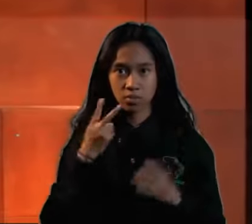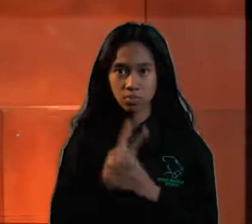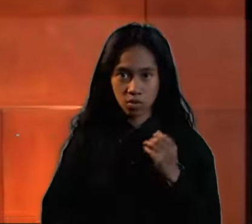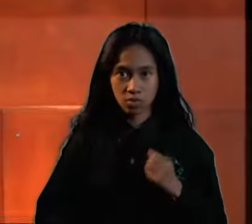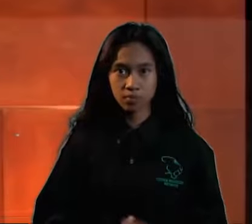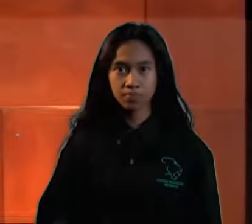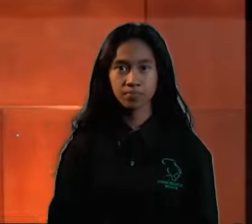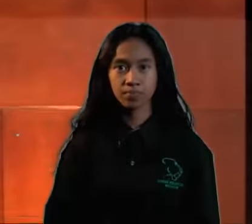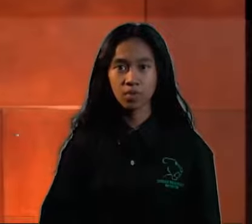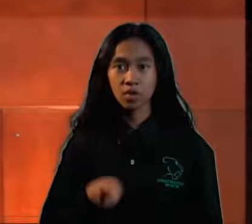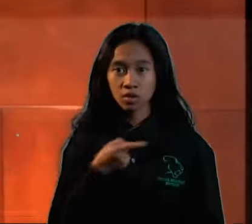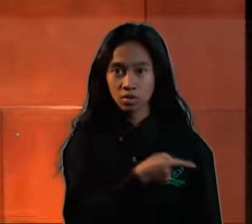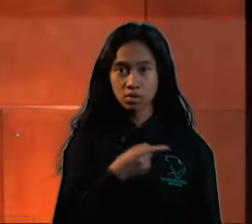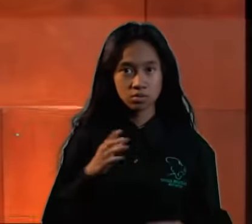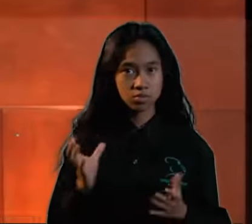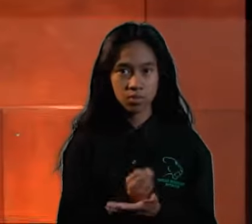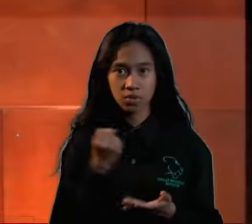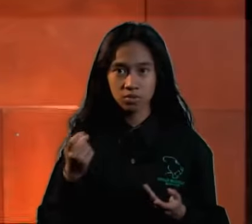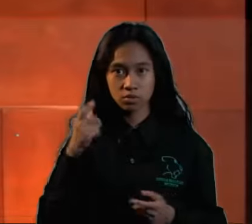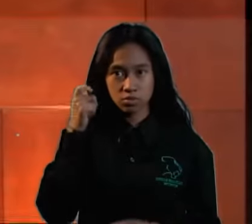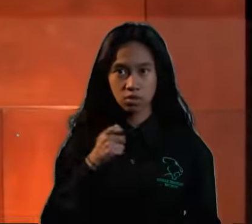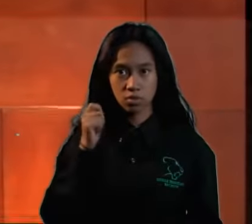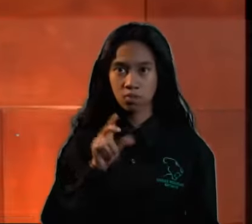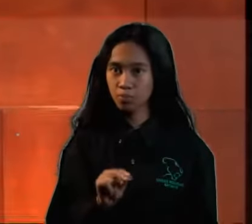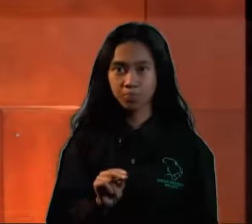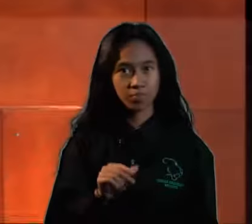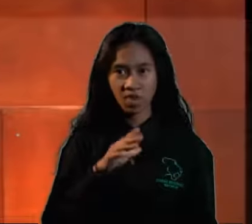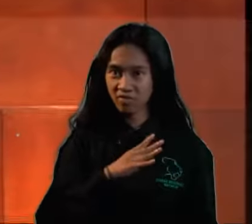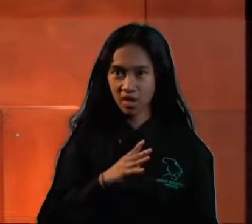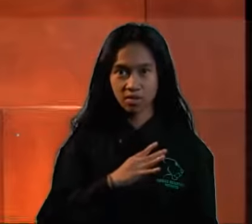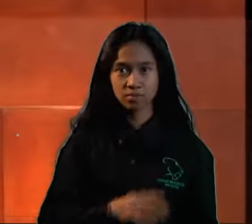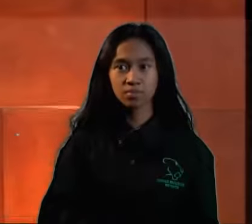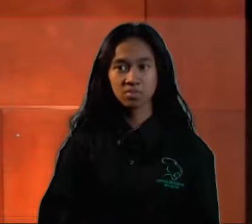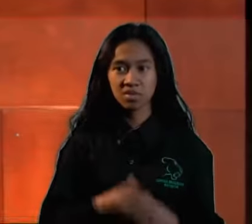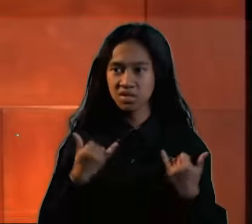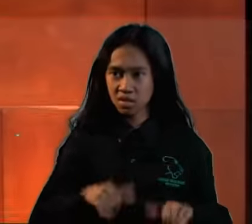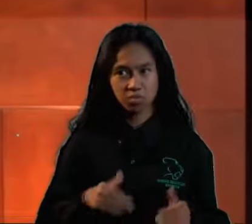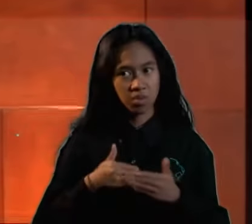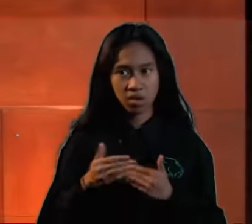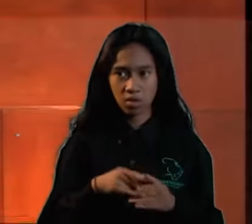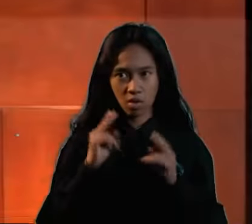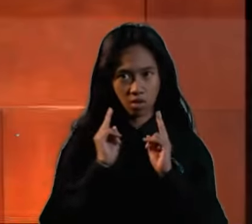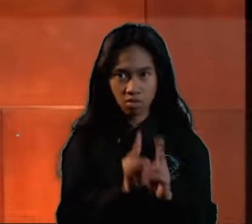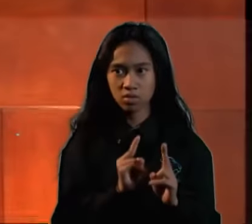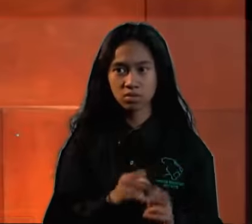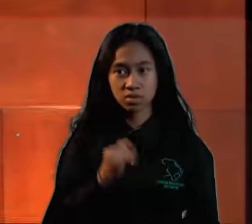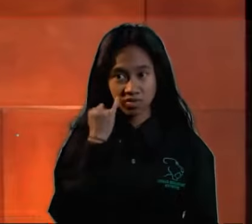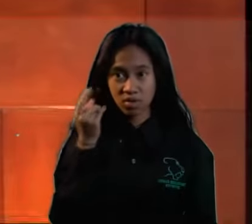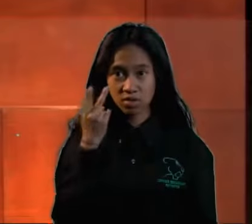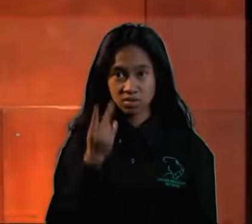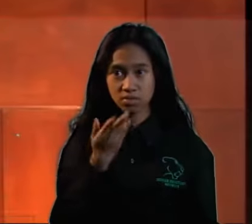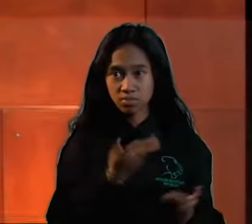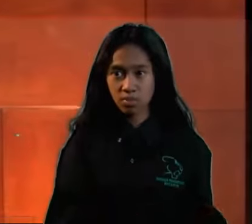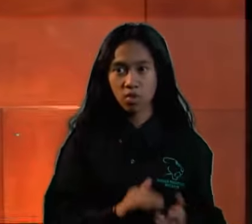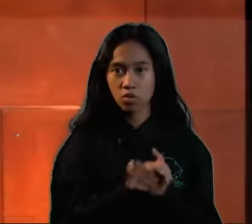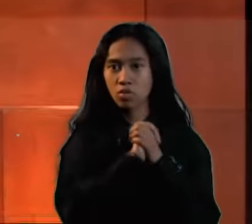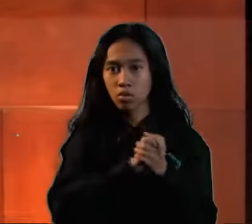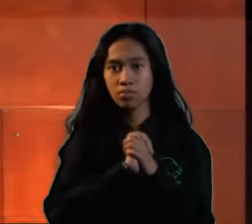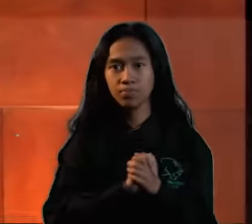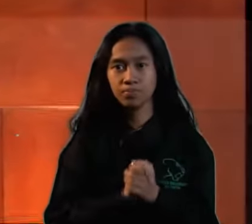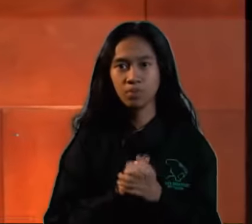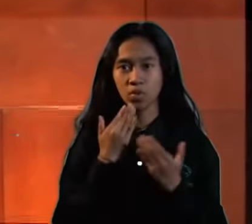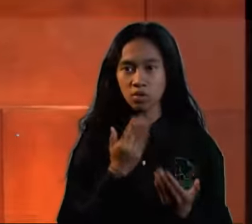Although he did not win one of the five scholarships given to him this weekend, this is still a great honor. If you see Tyler today, please congratulate him on this